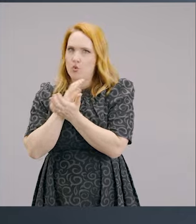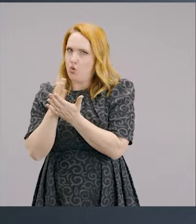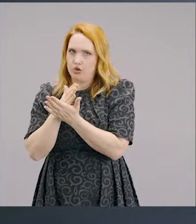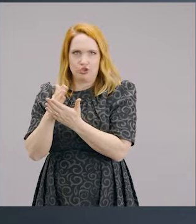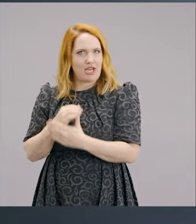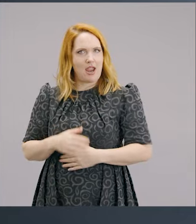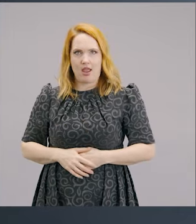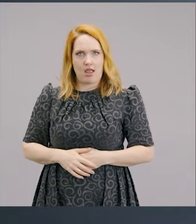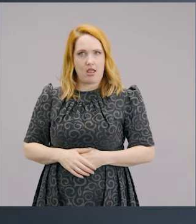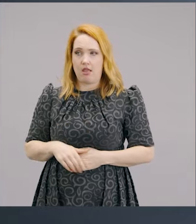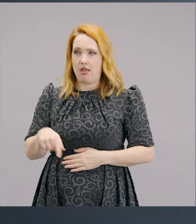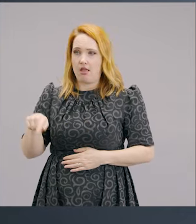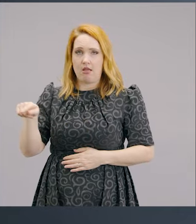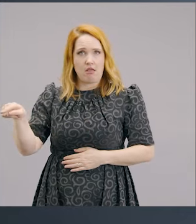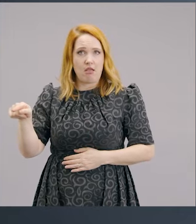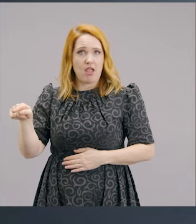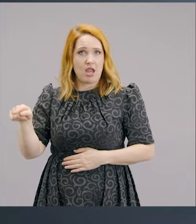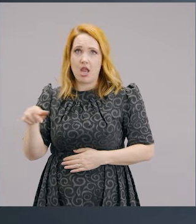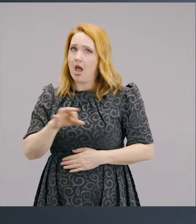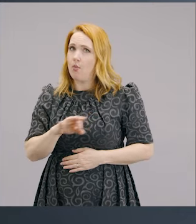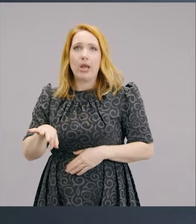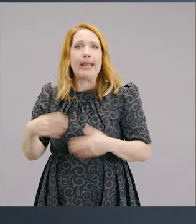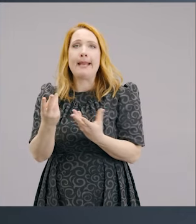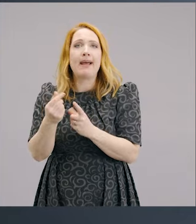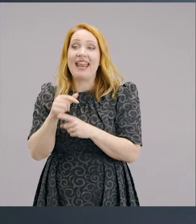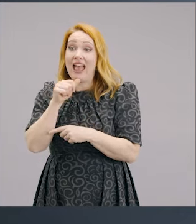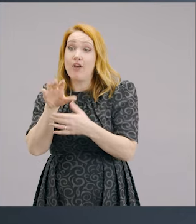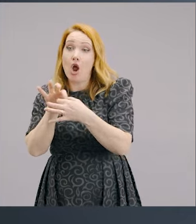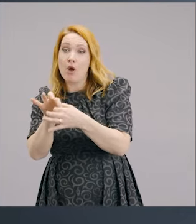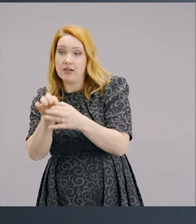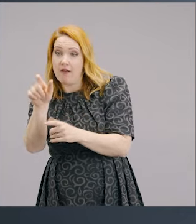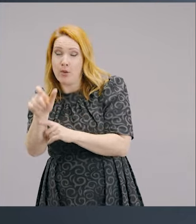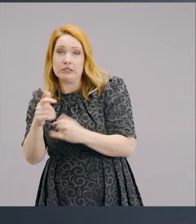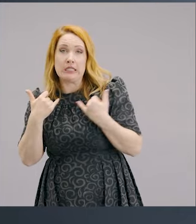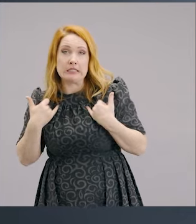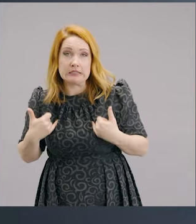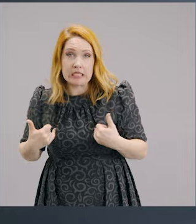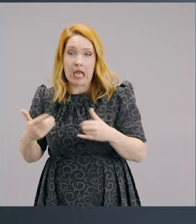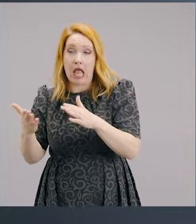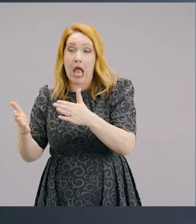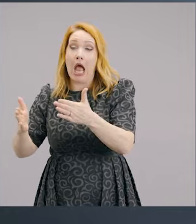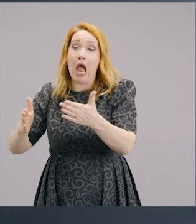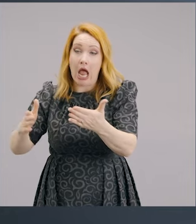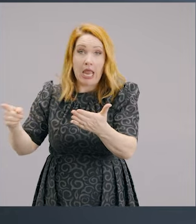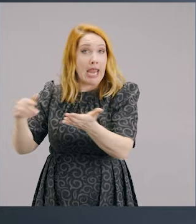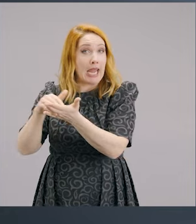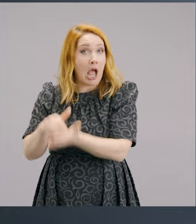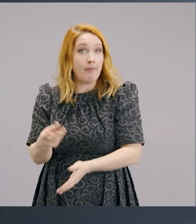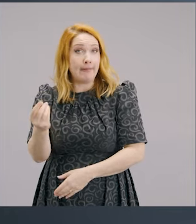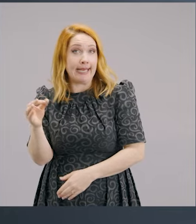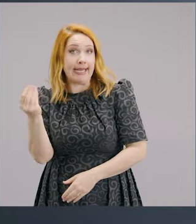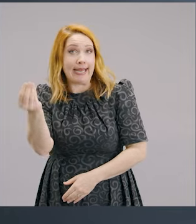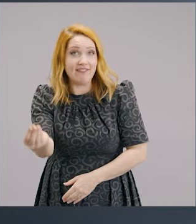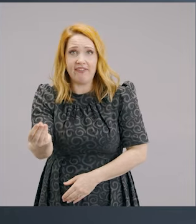He said, he would not give a dime to a relative who was dying. He is just so scroogey.